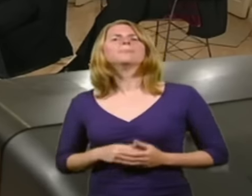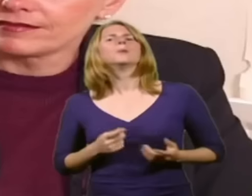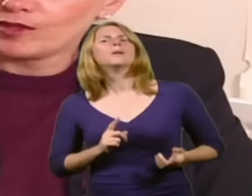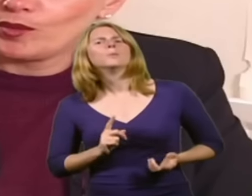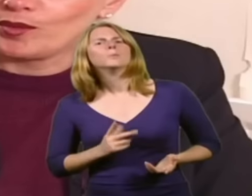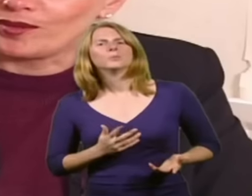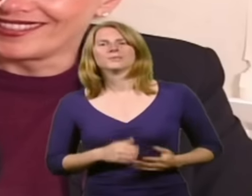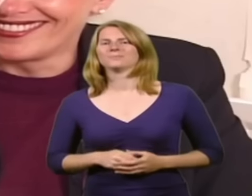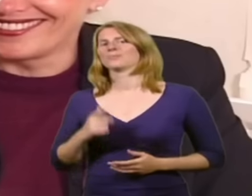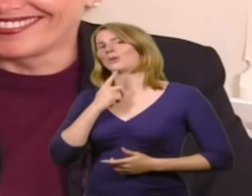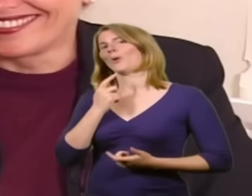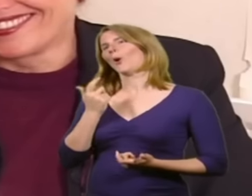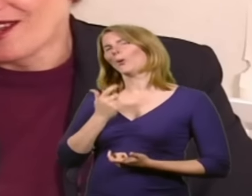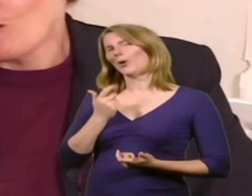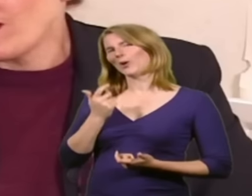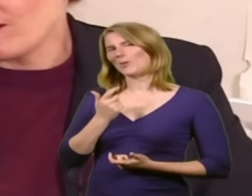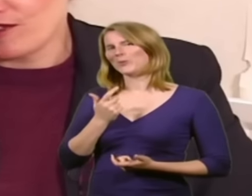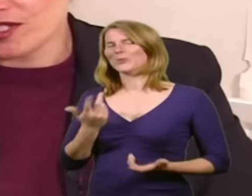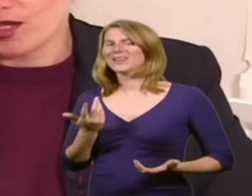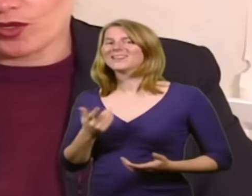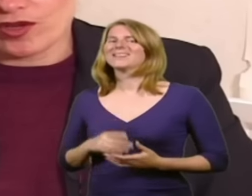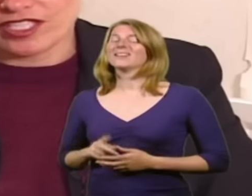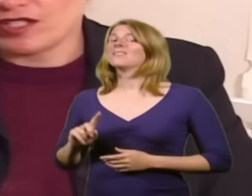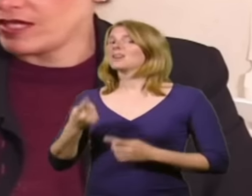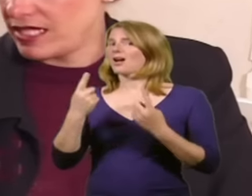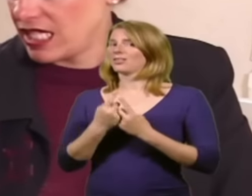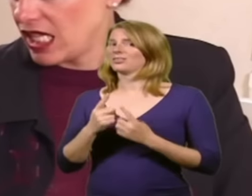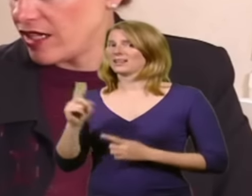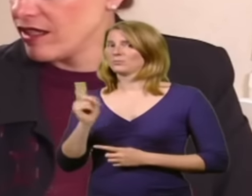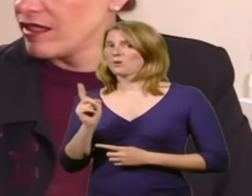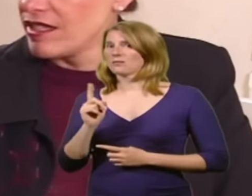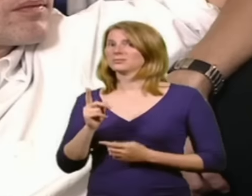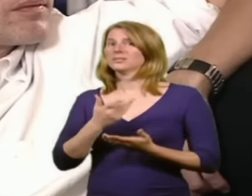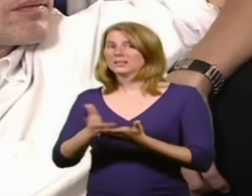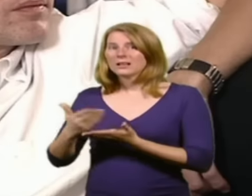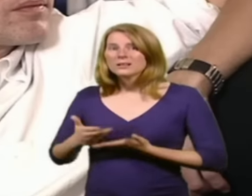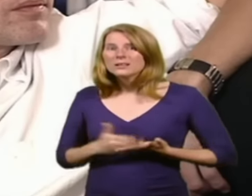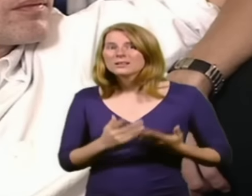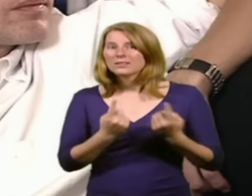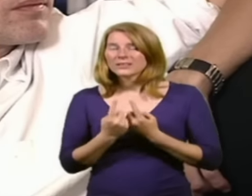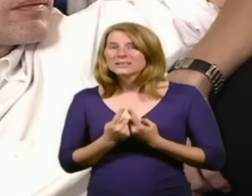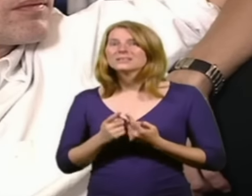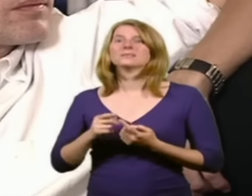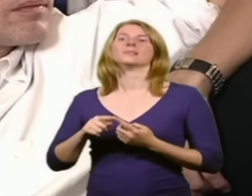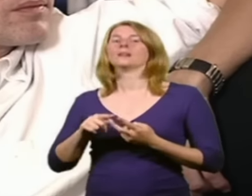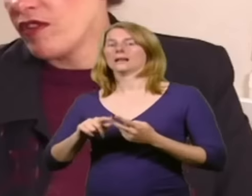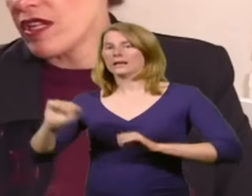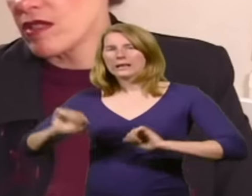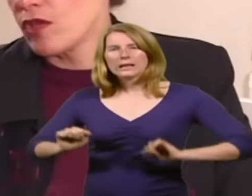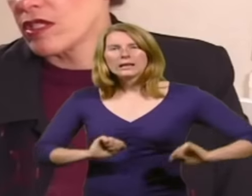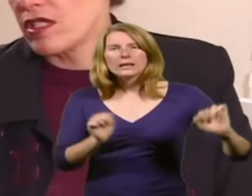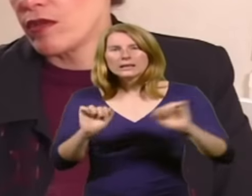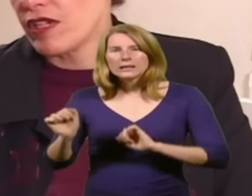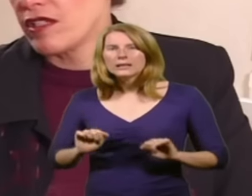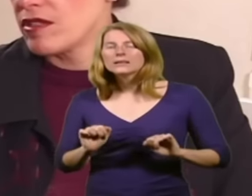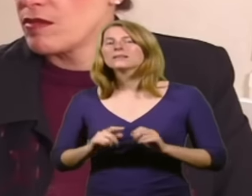program, then? Oh. Well, the first thing we're going to do is declutter, clean everything, and then we've